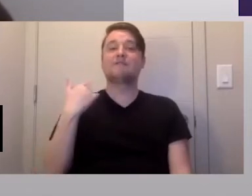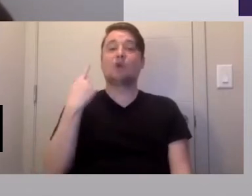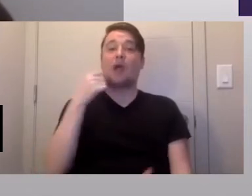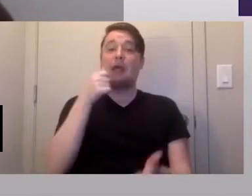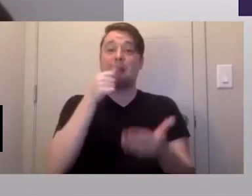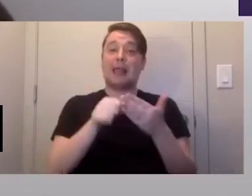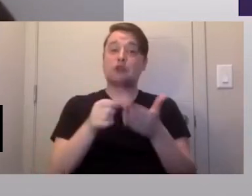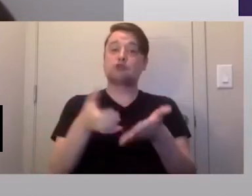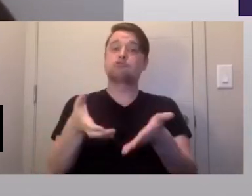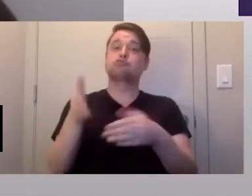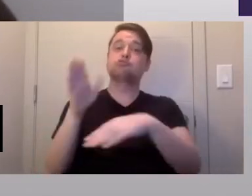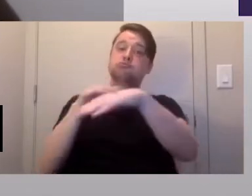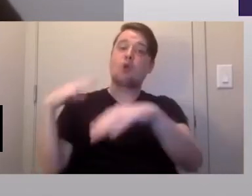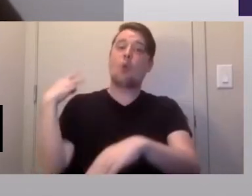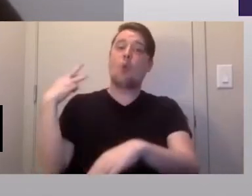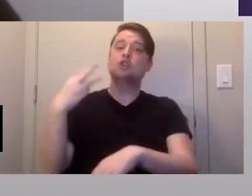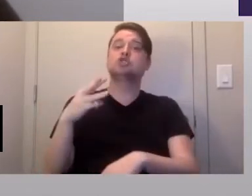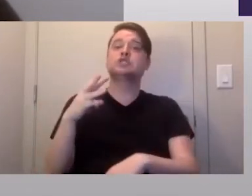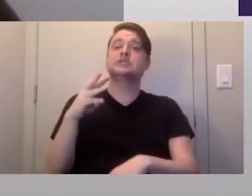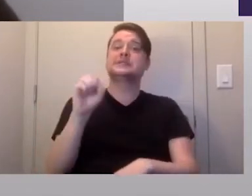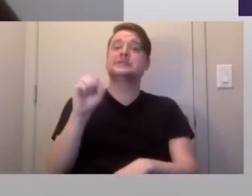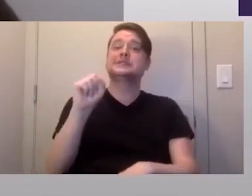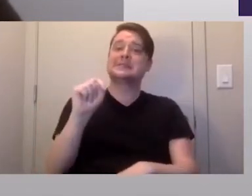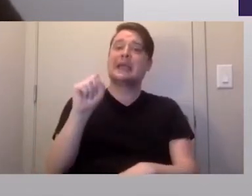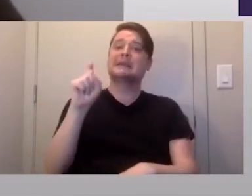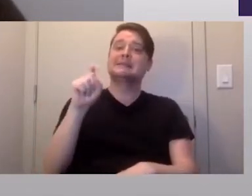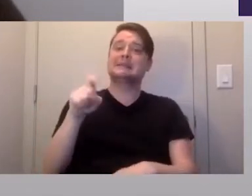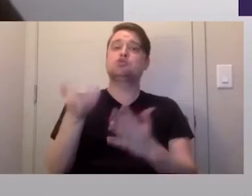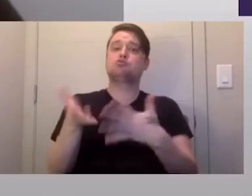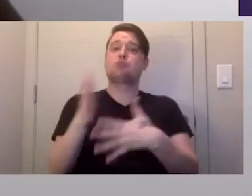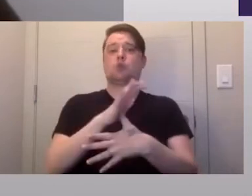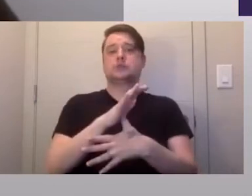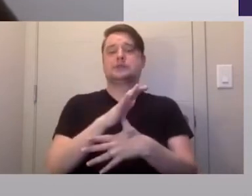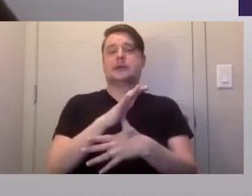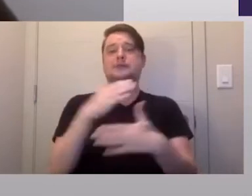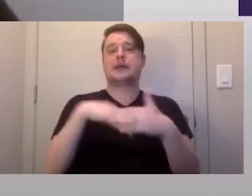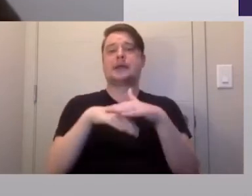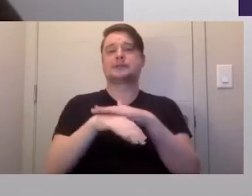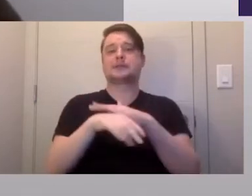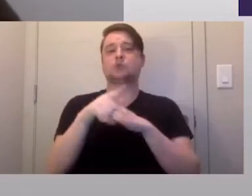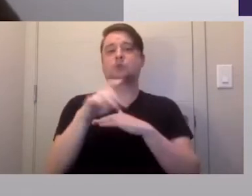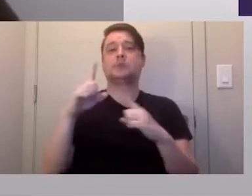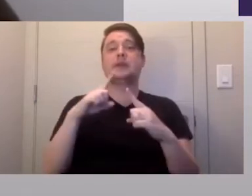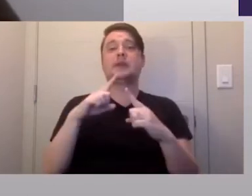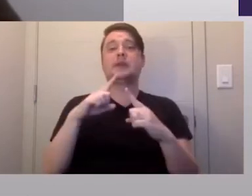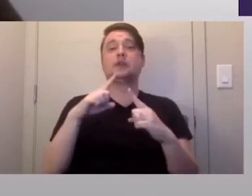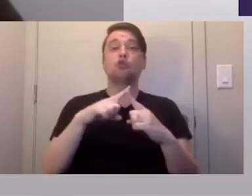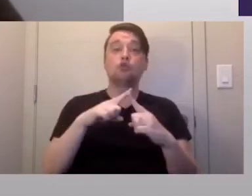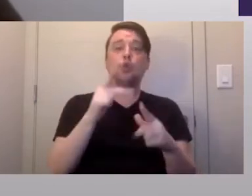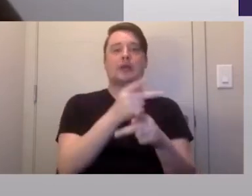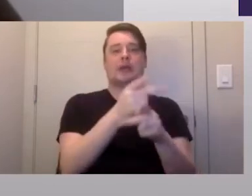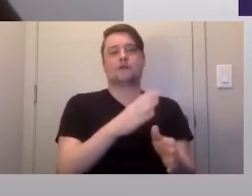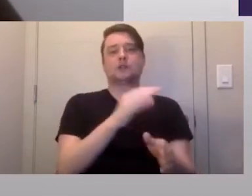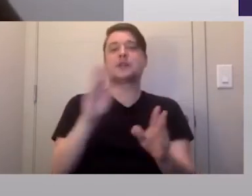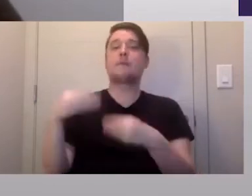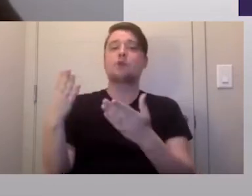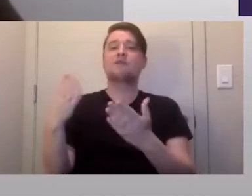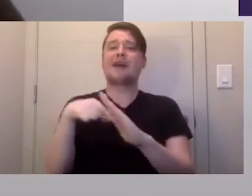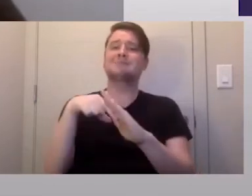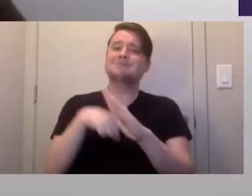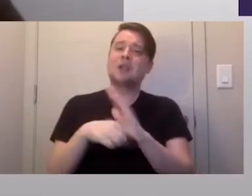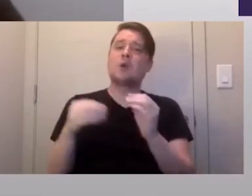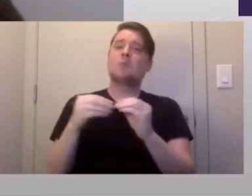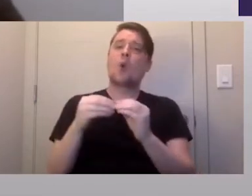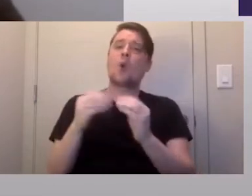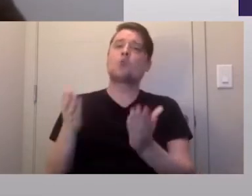Washington State local health departments to prioritize access to PPE for caregivers and to provide deeper recommendations